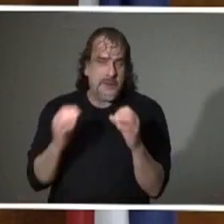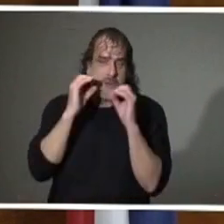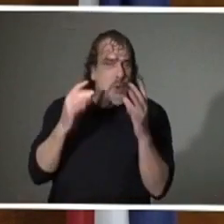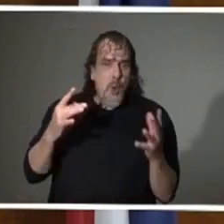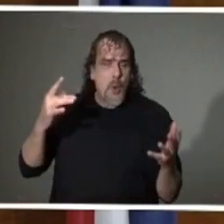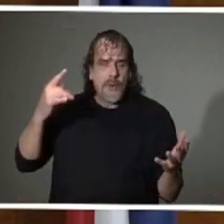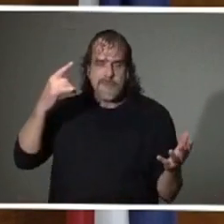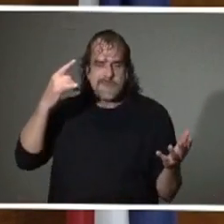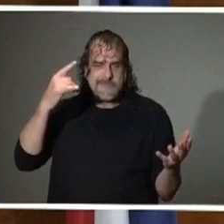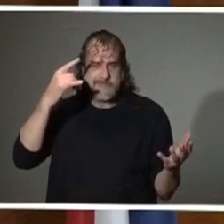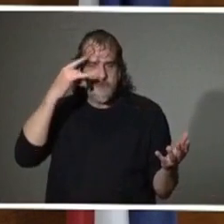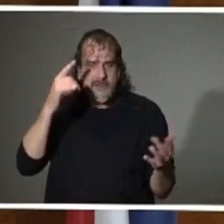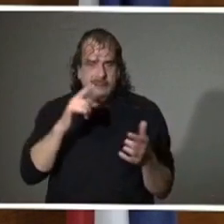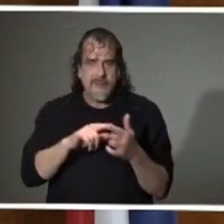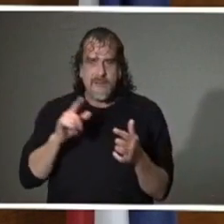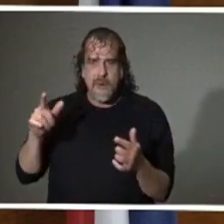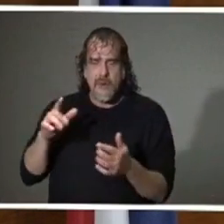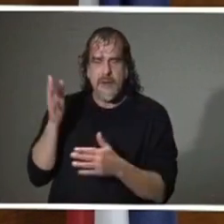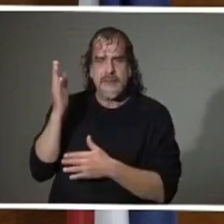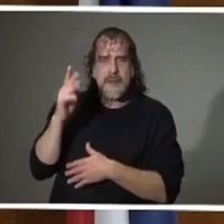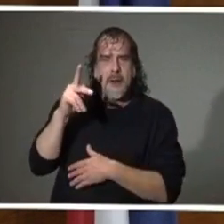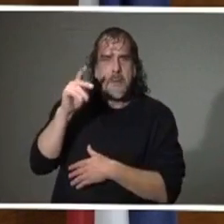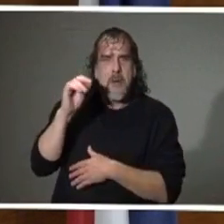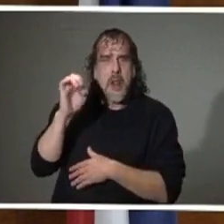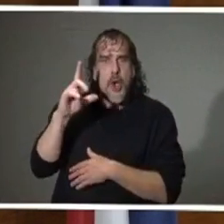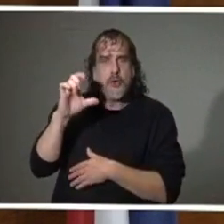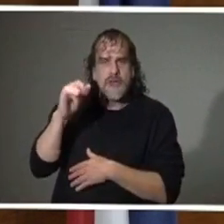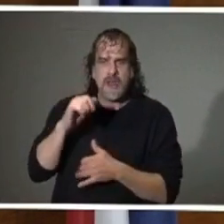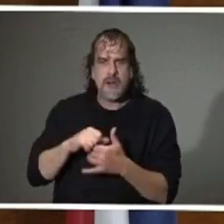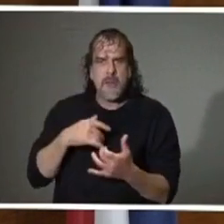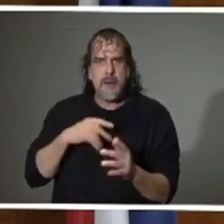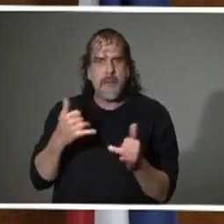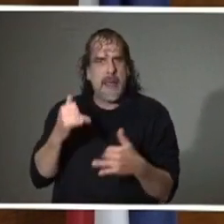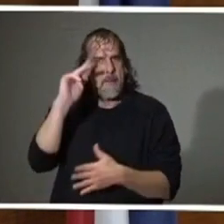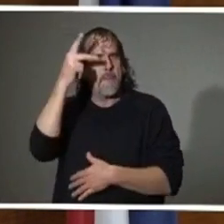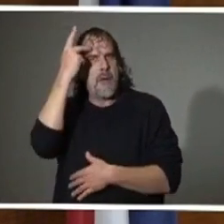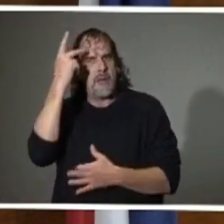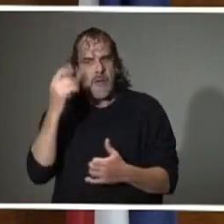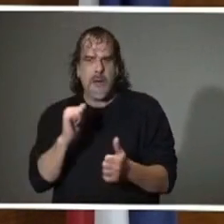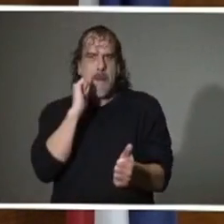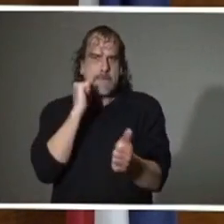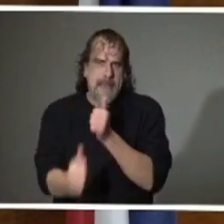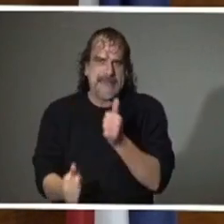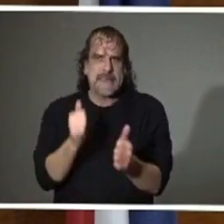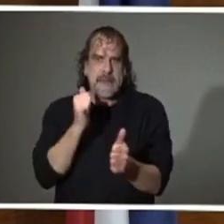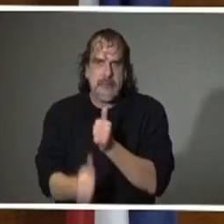Coming up at 430, we'll take a look at factories and retail stores and see how they're struggling due to the pandemic. teaspoonier. you. Thank Thank